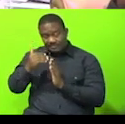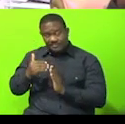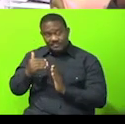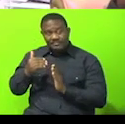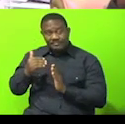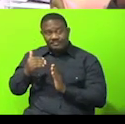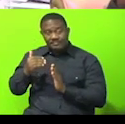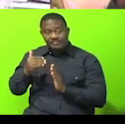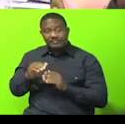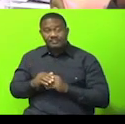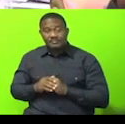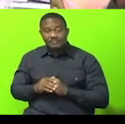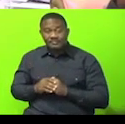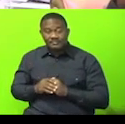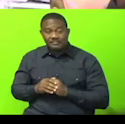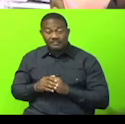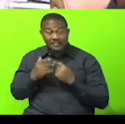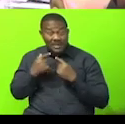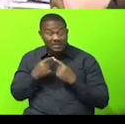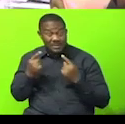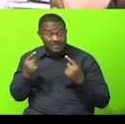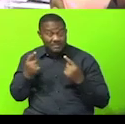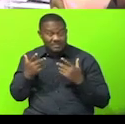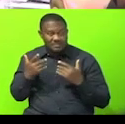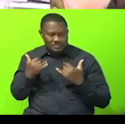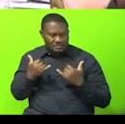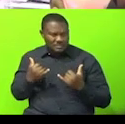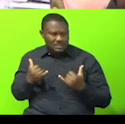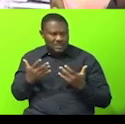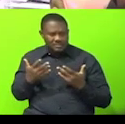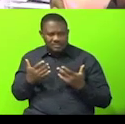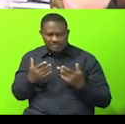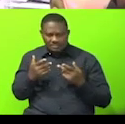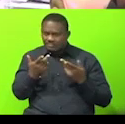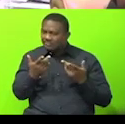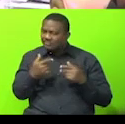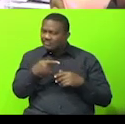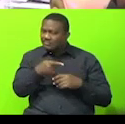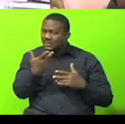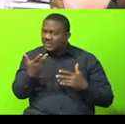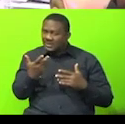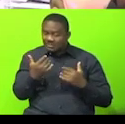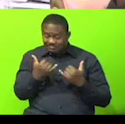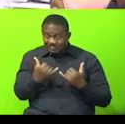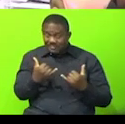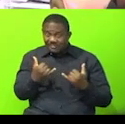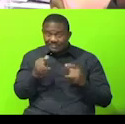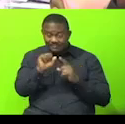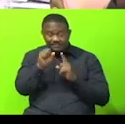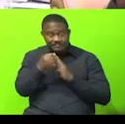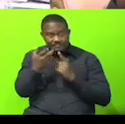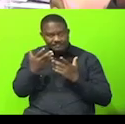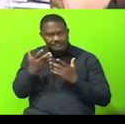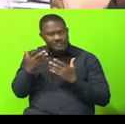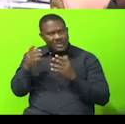named, their current situations and circumstances were clearly stated in the motion